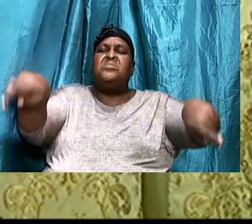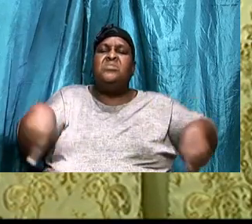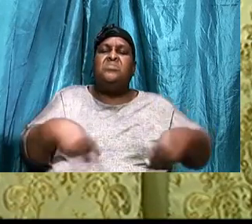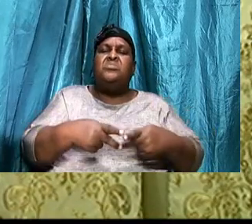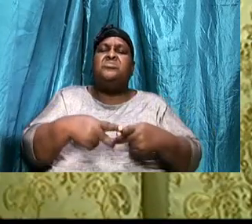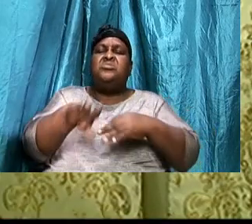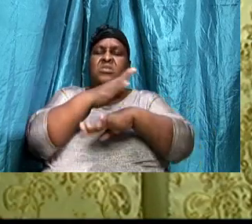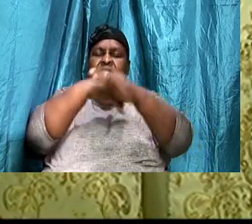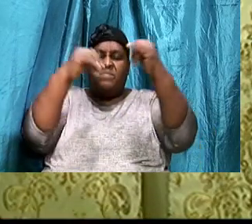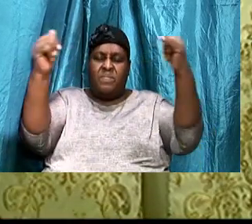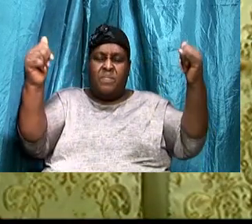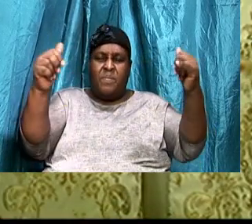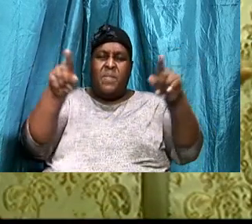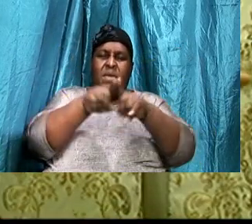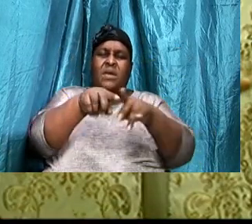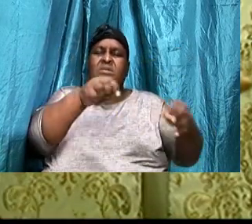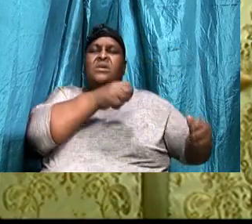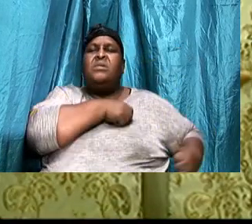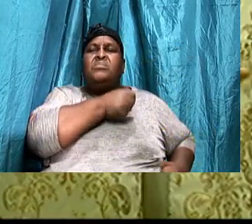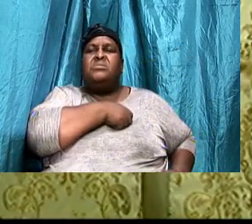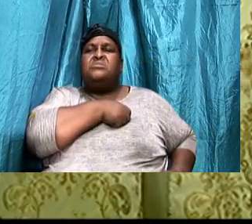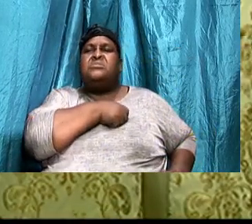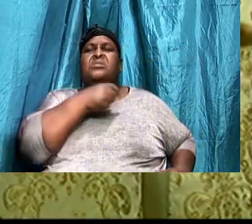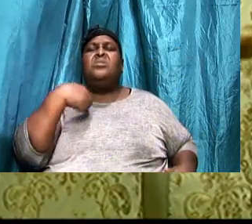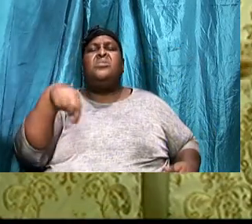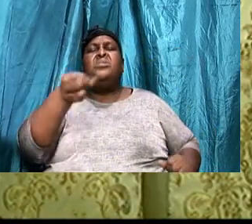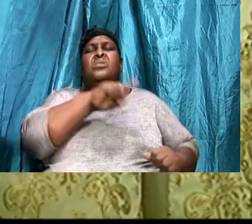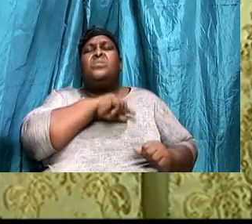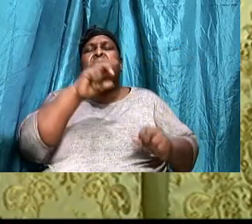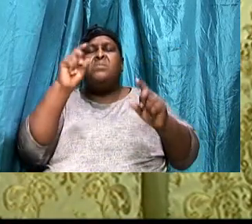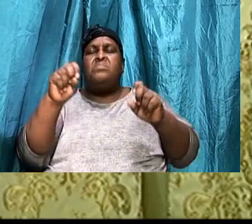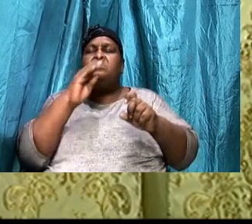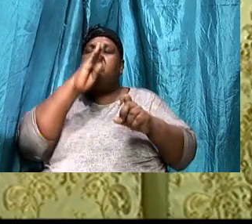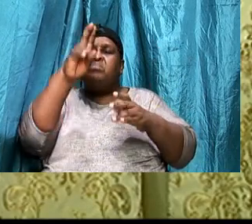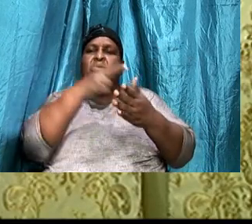As an ambassador, We must, Be holy,